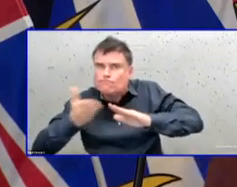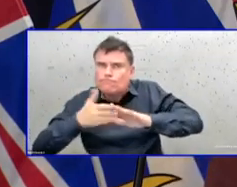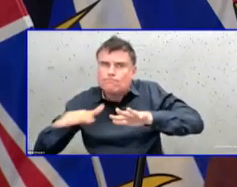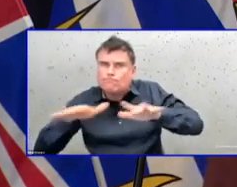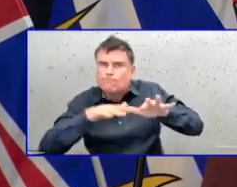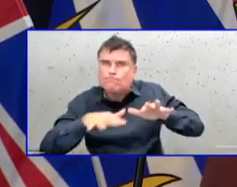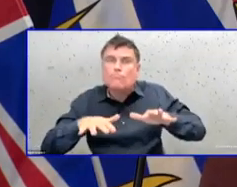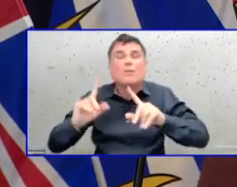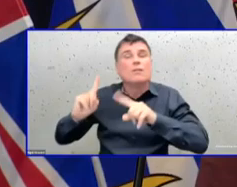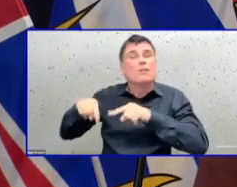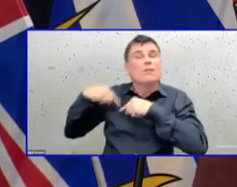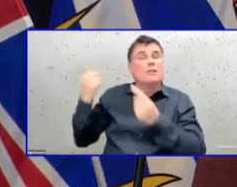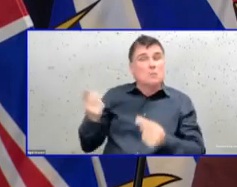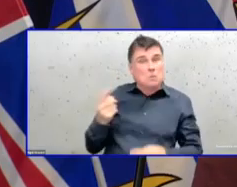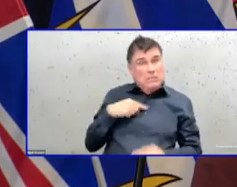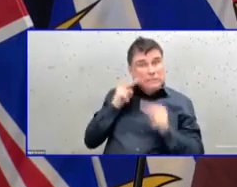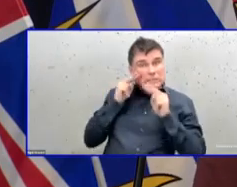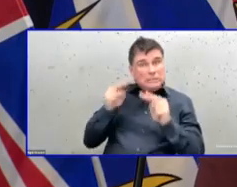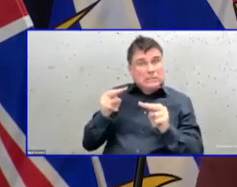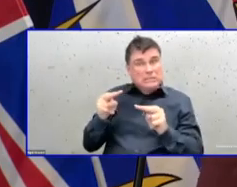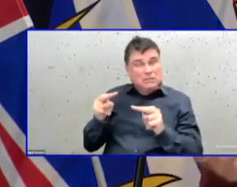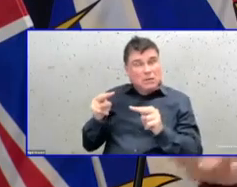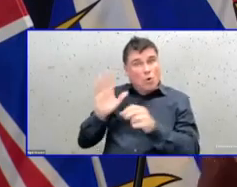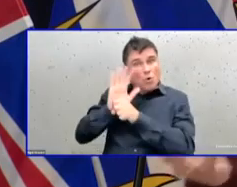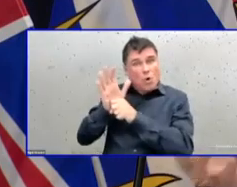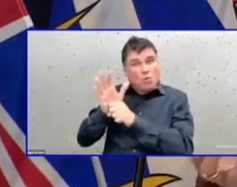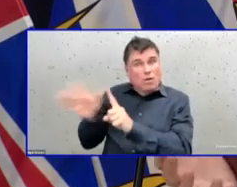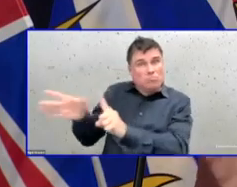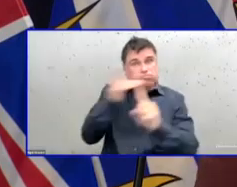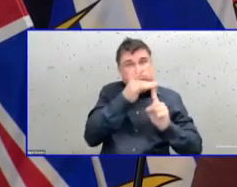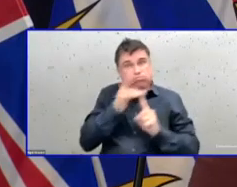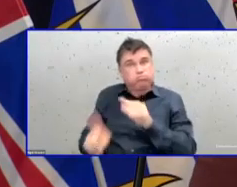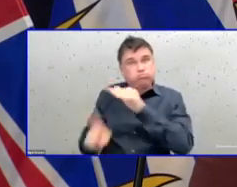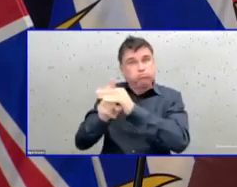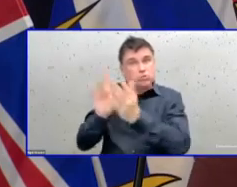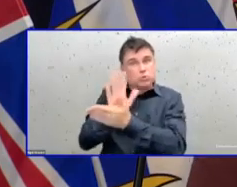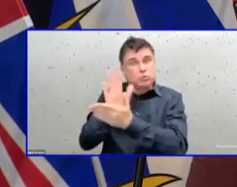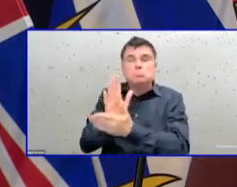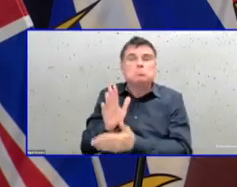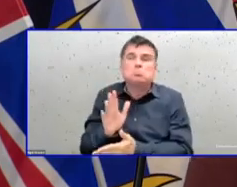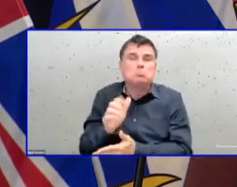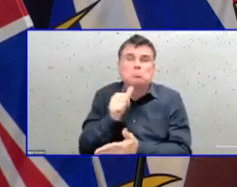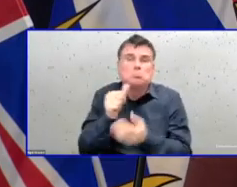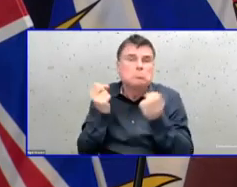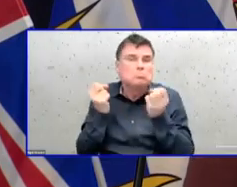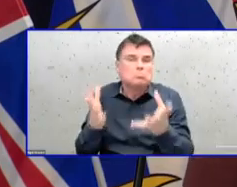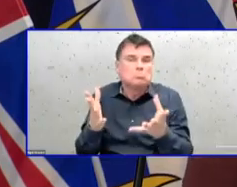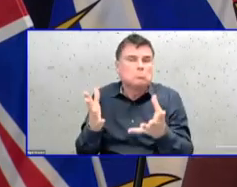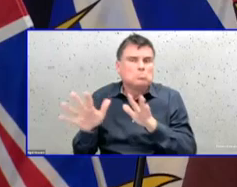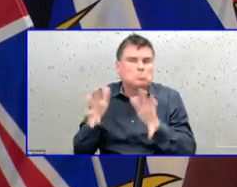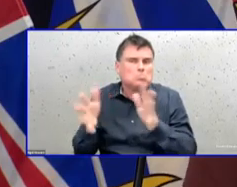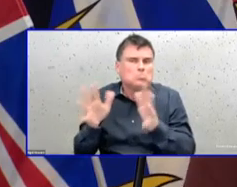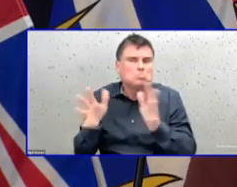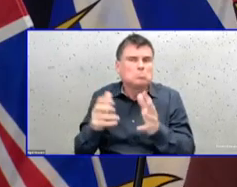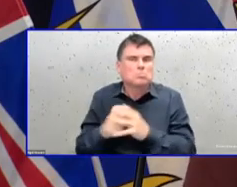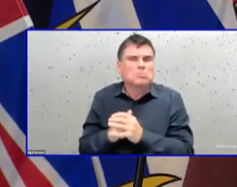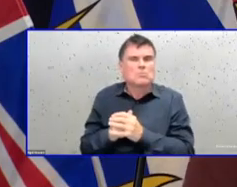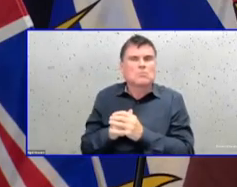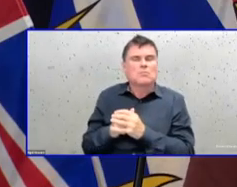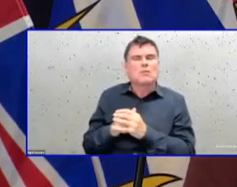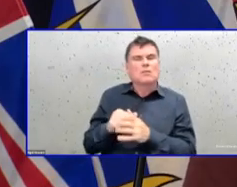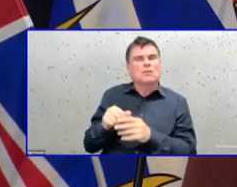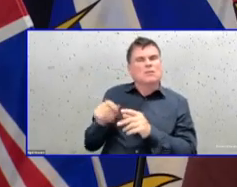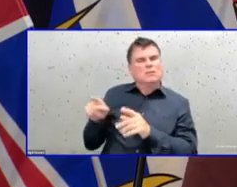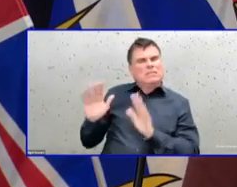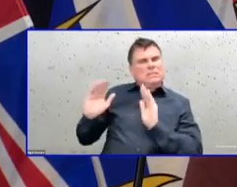communities where those decisions have been made. So they have to balance that risk benefit. It's a different situation when we're talking about